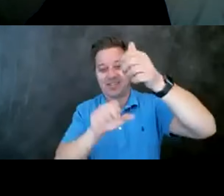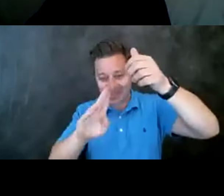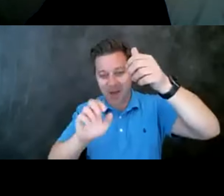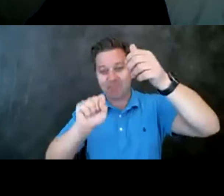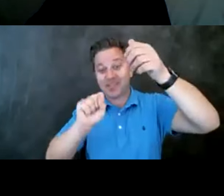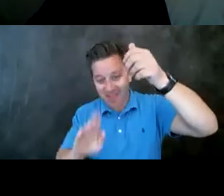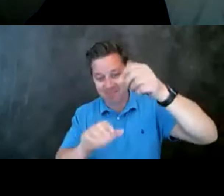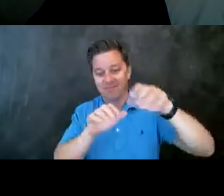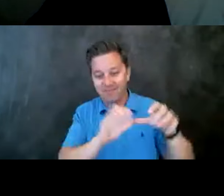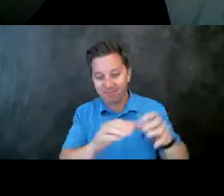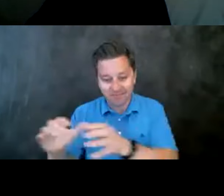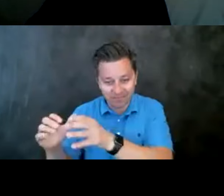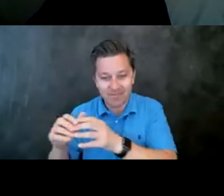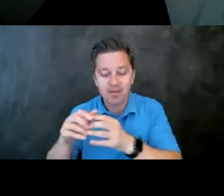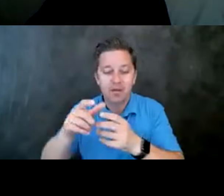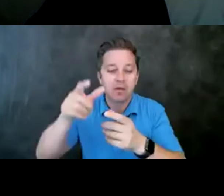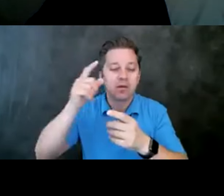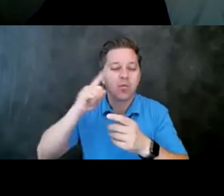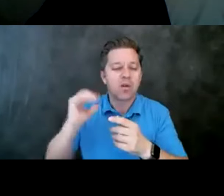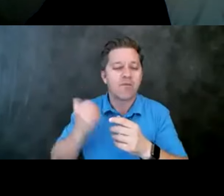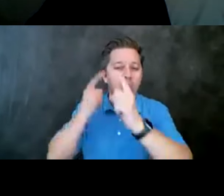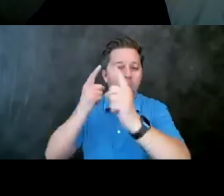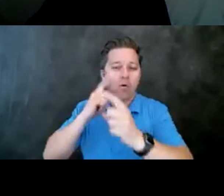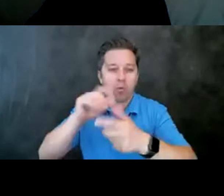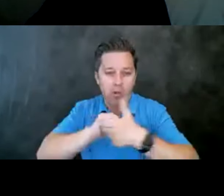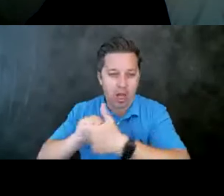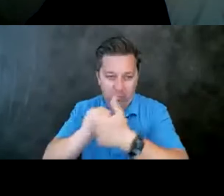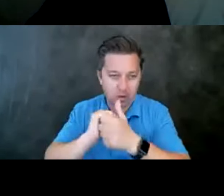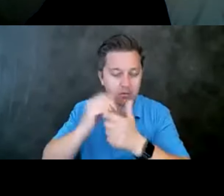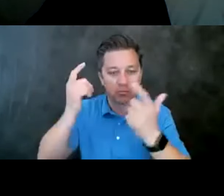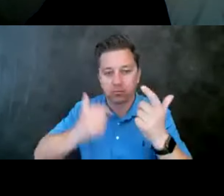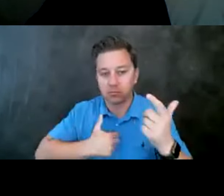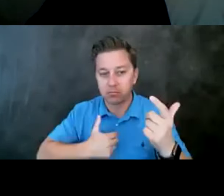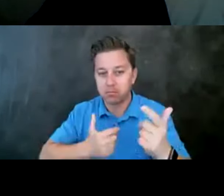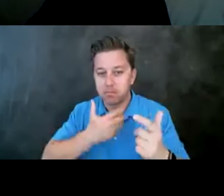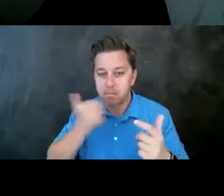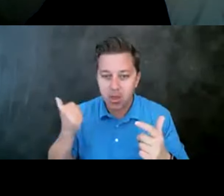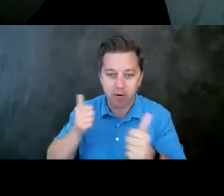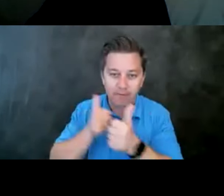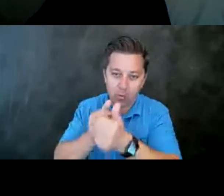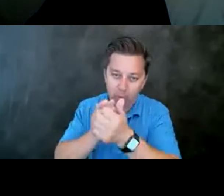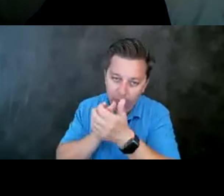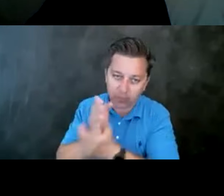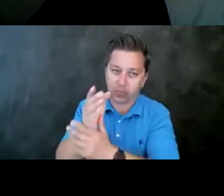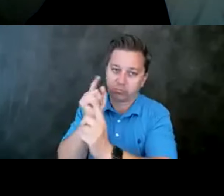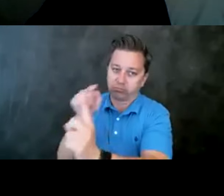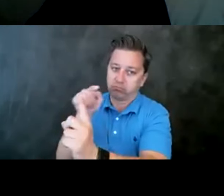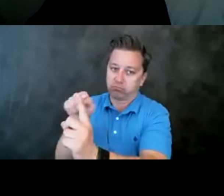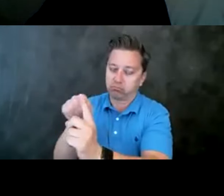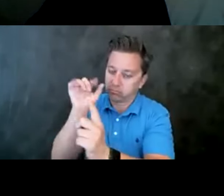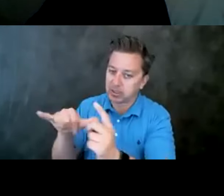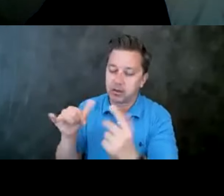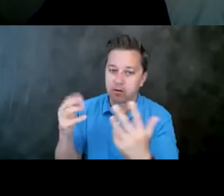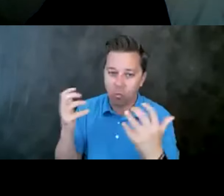resources. One of our goals is to collaborate, um, better to have better follow through, um, when,